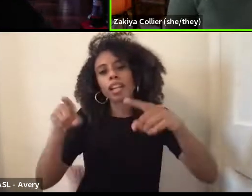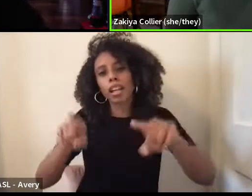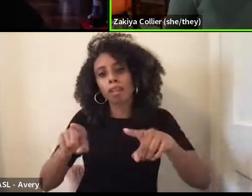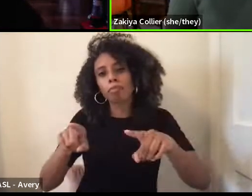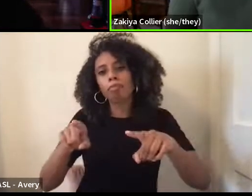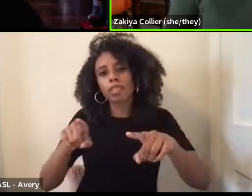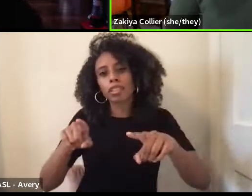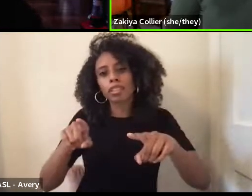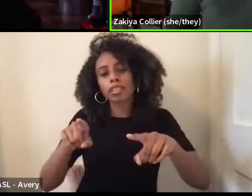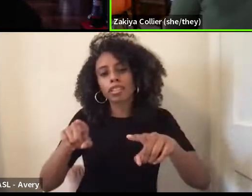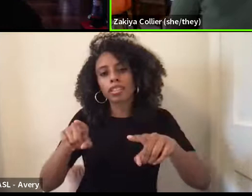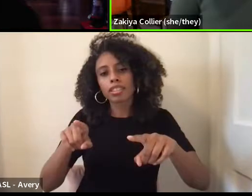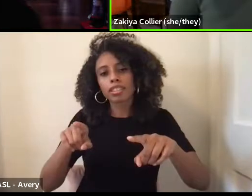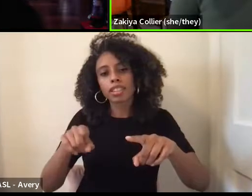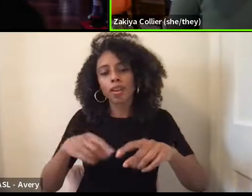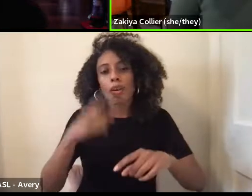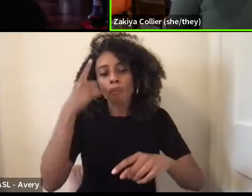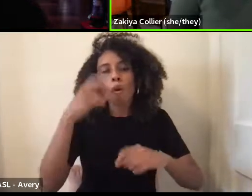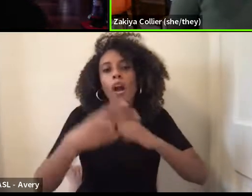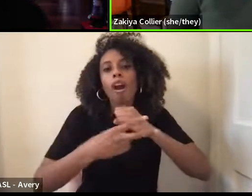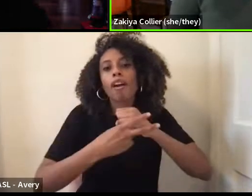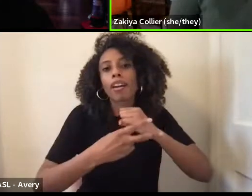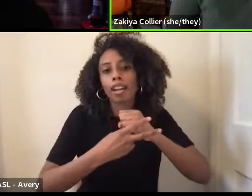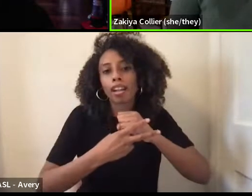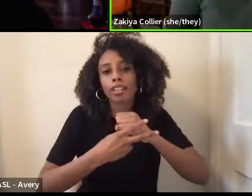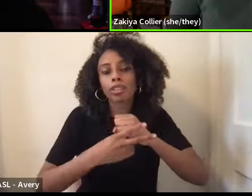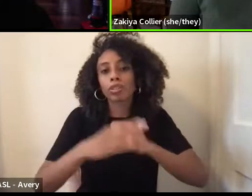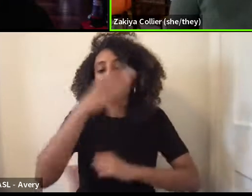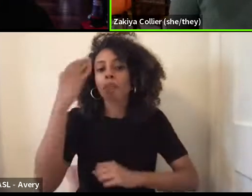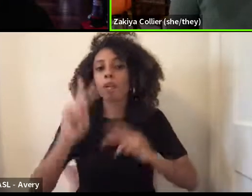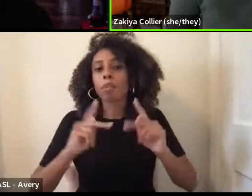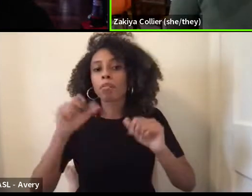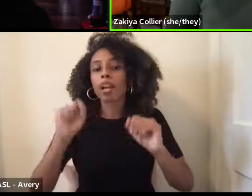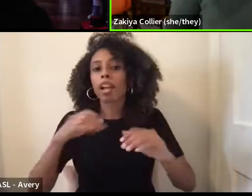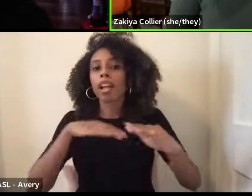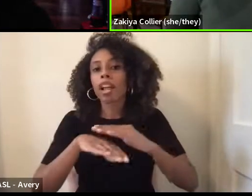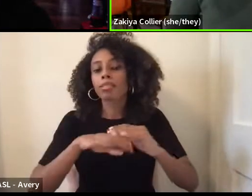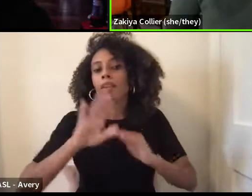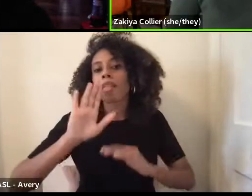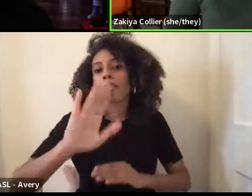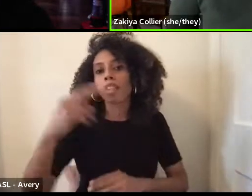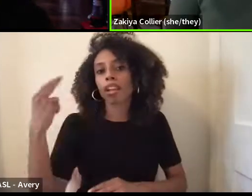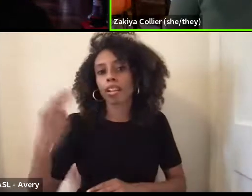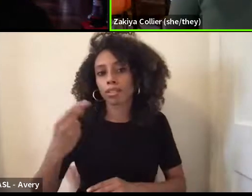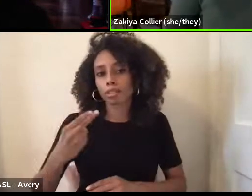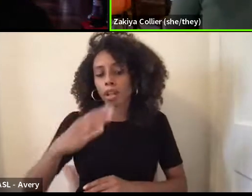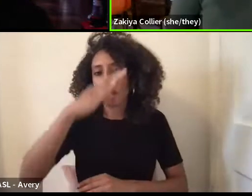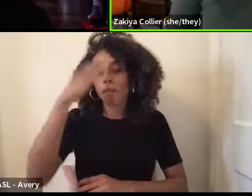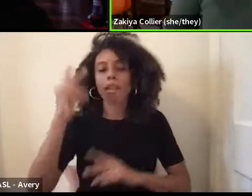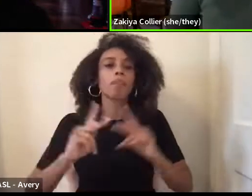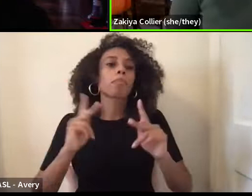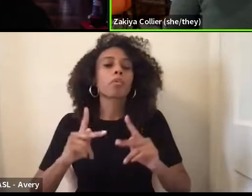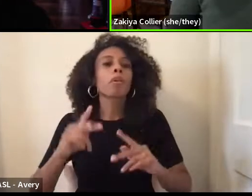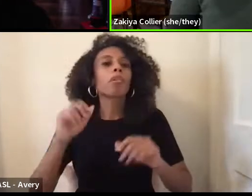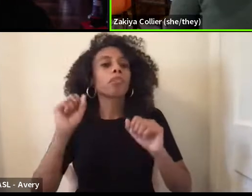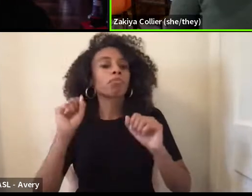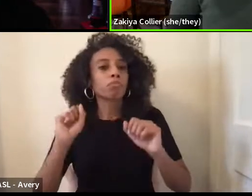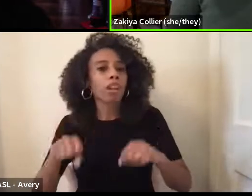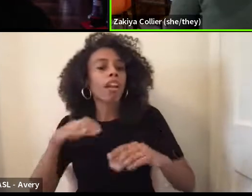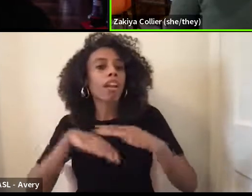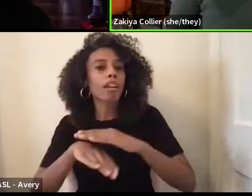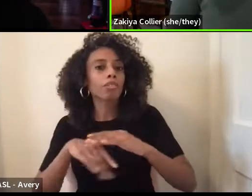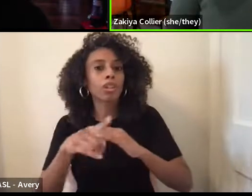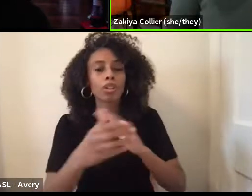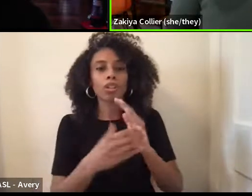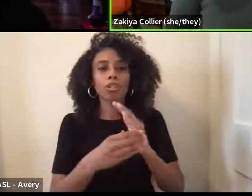archival side so that black people can access their own histories. And so that black people can access the tools that they need